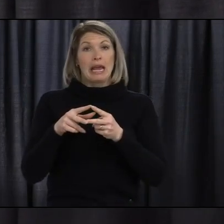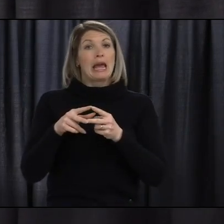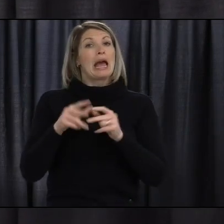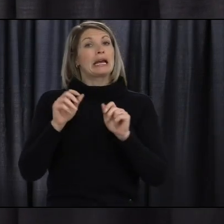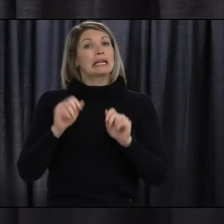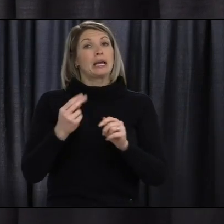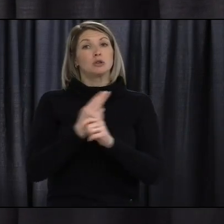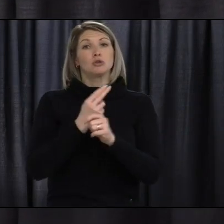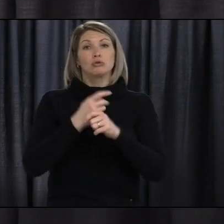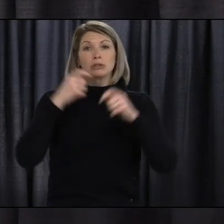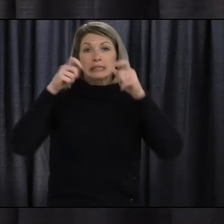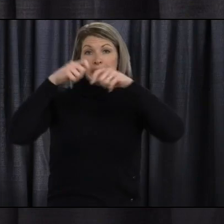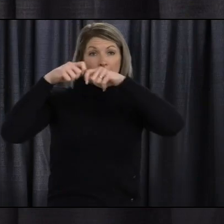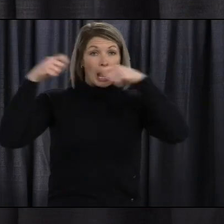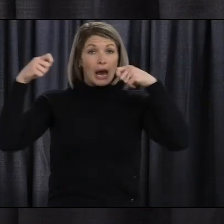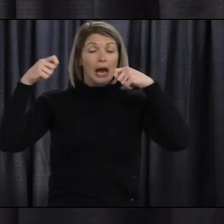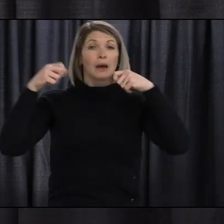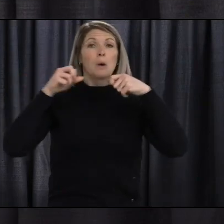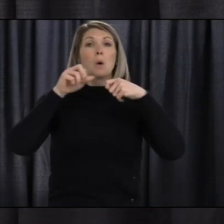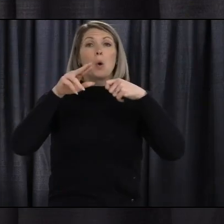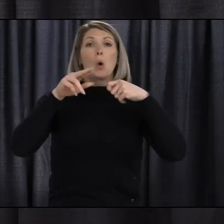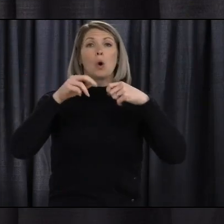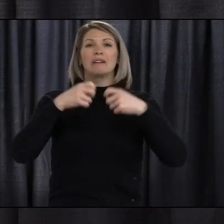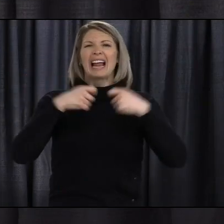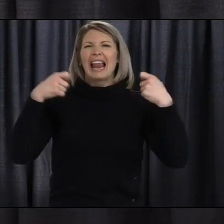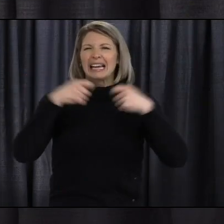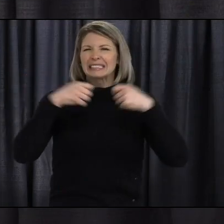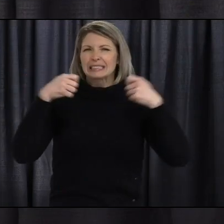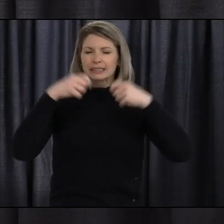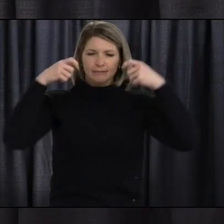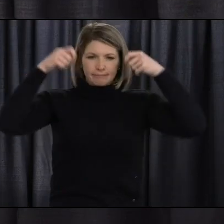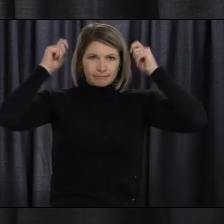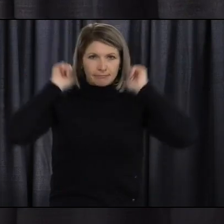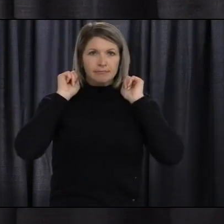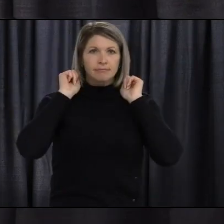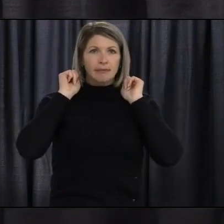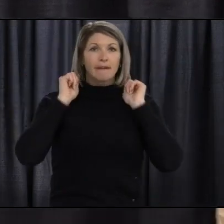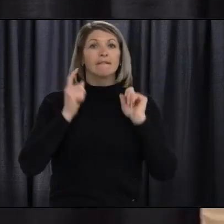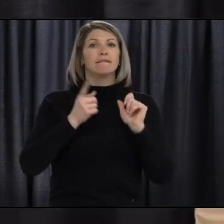secure them. We will start the demonstration with an ear loop type mask.